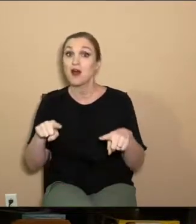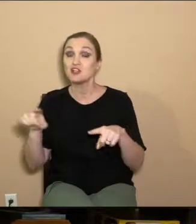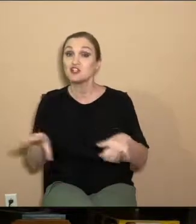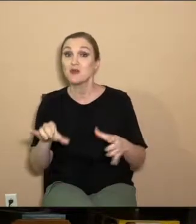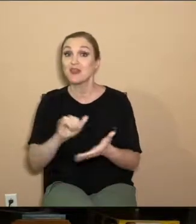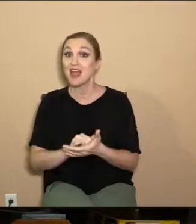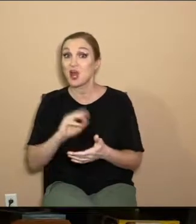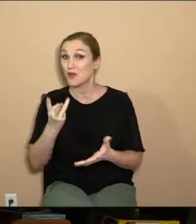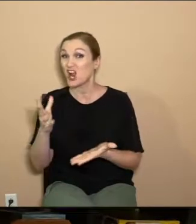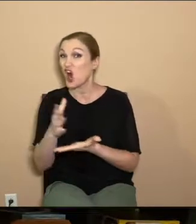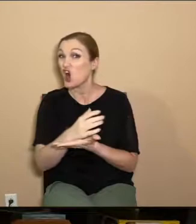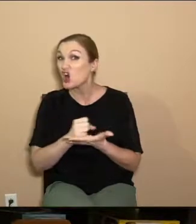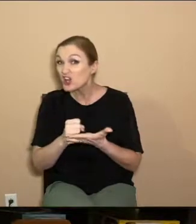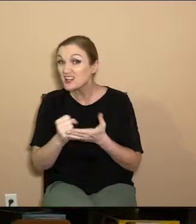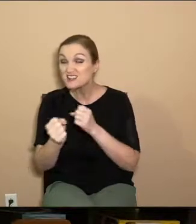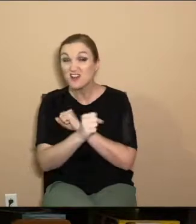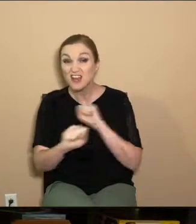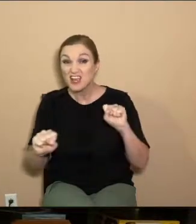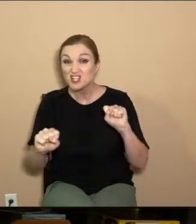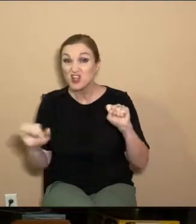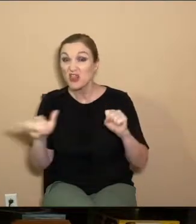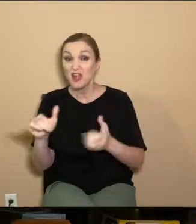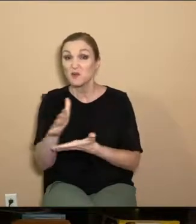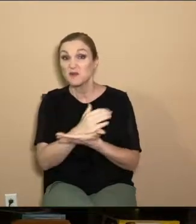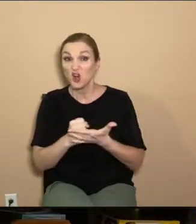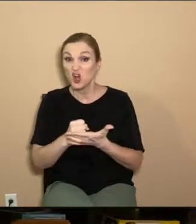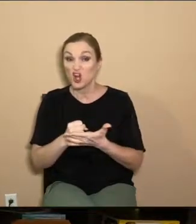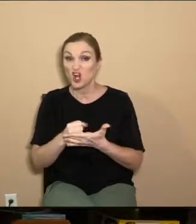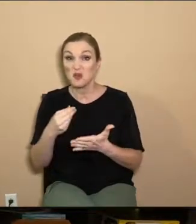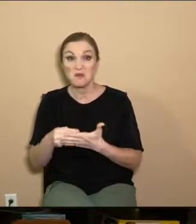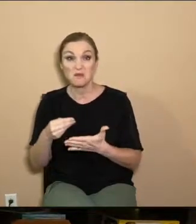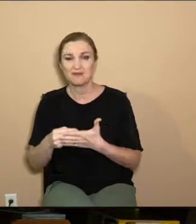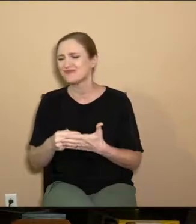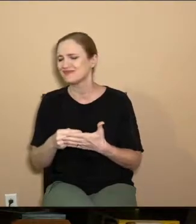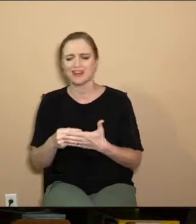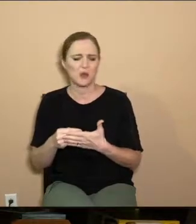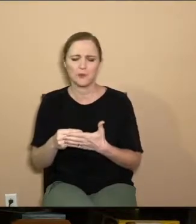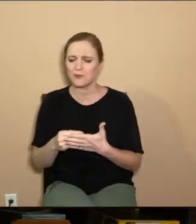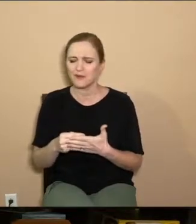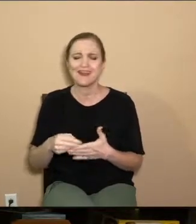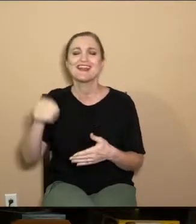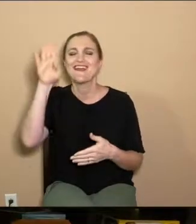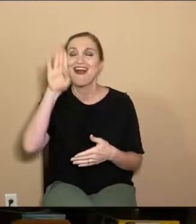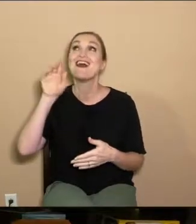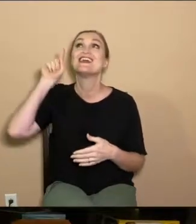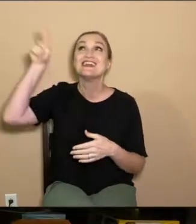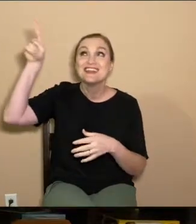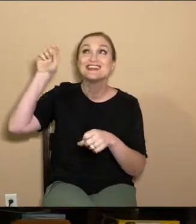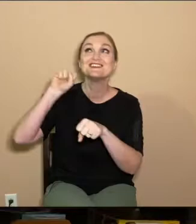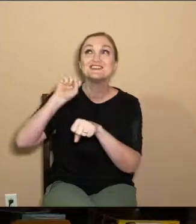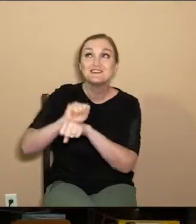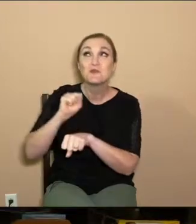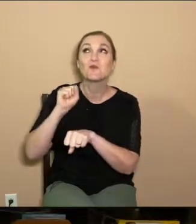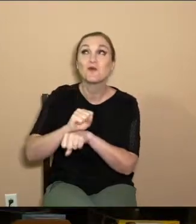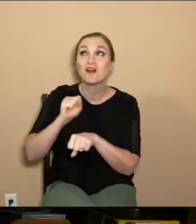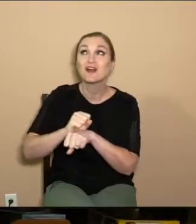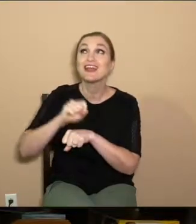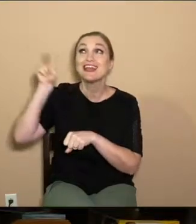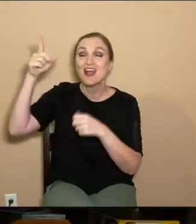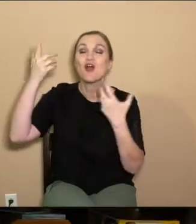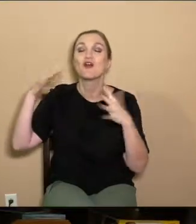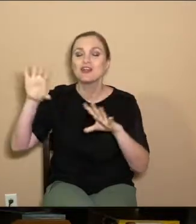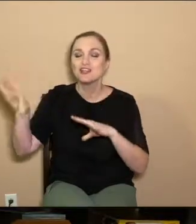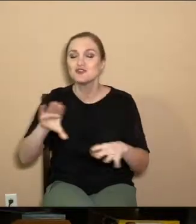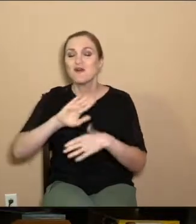that, are we earning our salvation like we would earn a wage? No, we're not. God is doing all the work. God has done all the